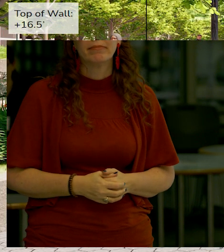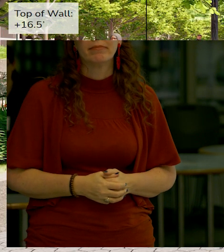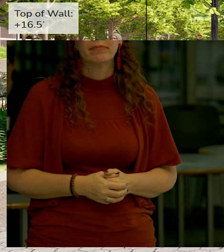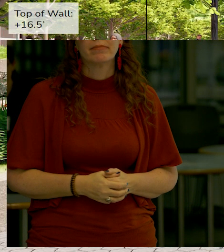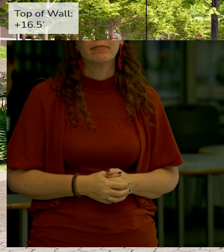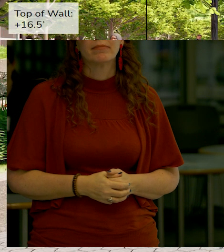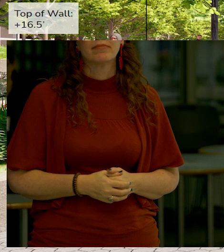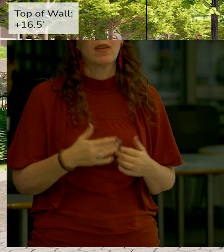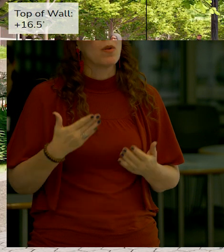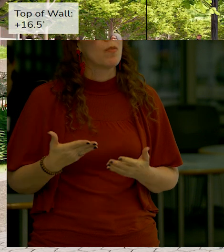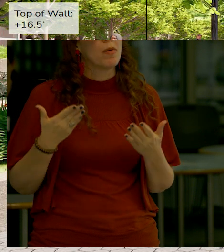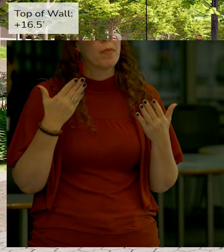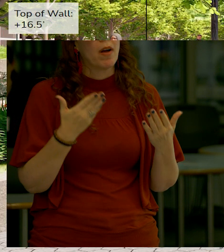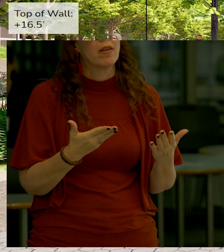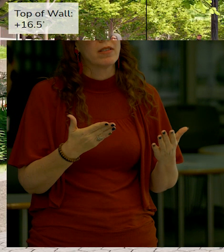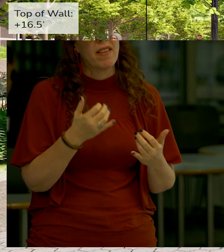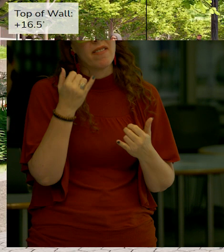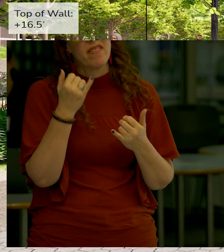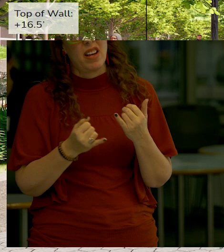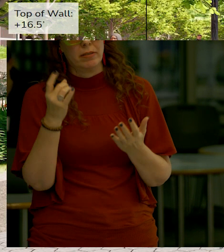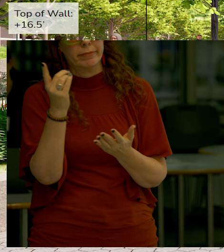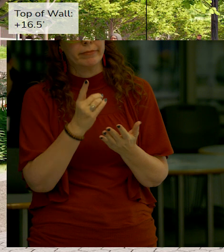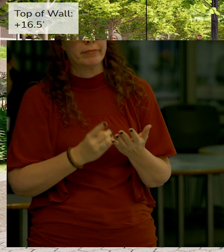and here's what we propose as the final condition